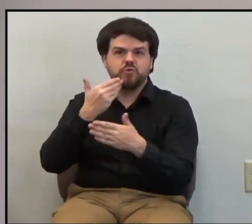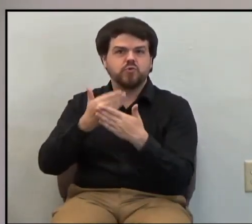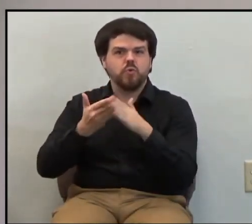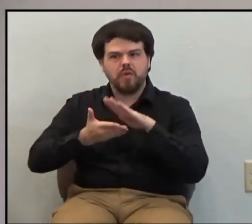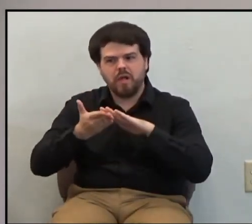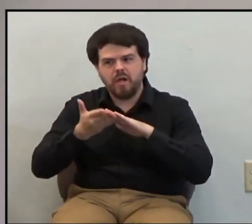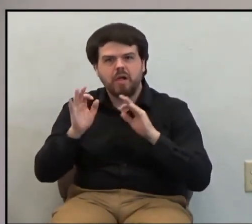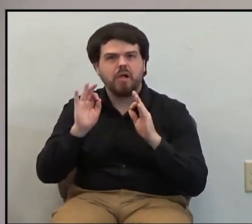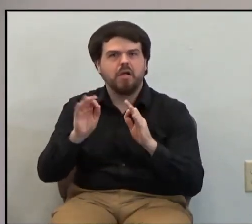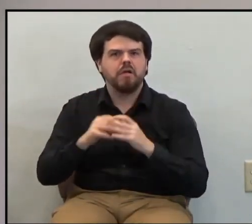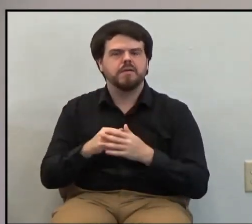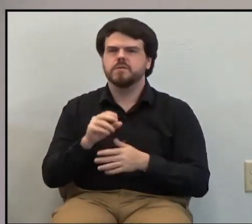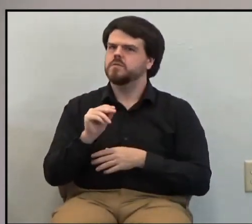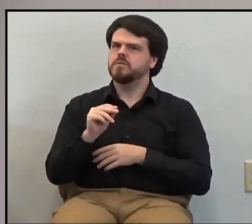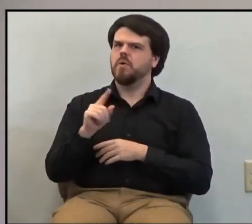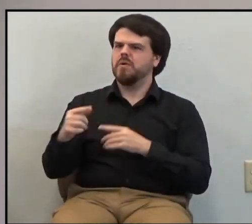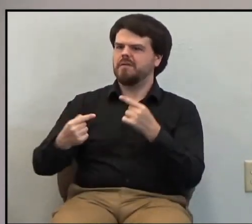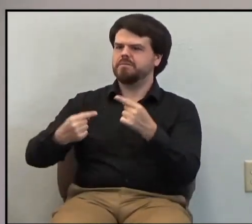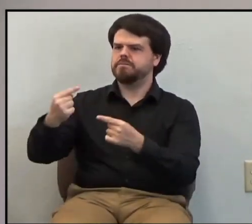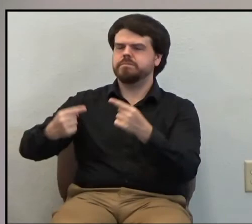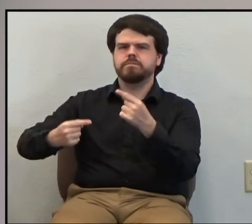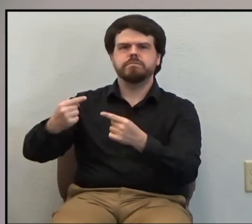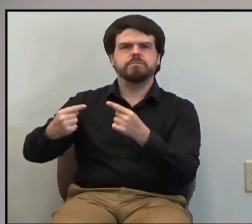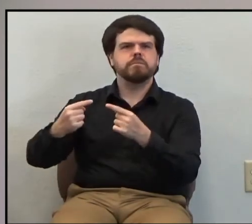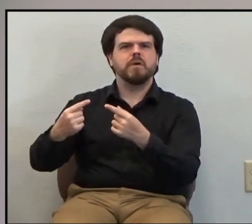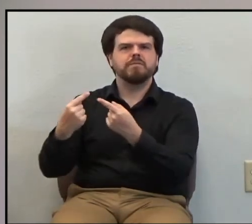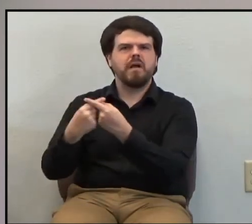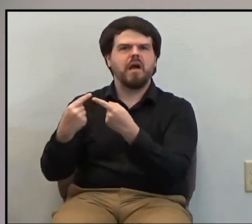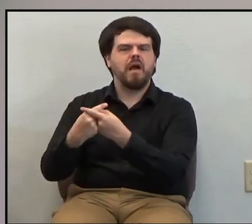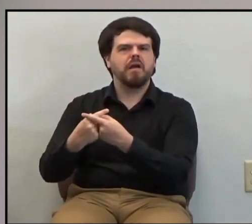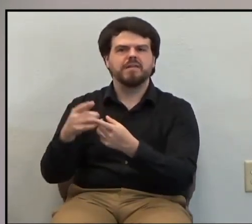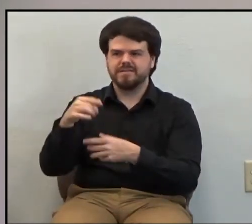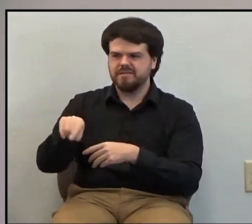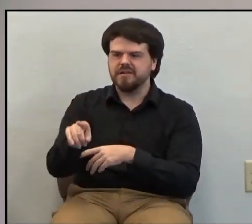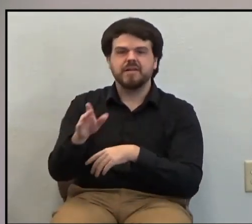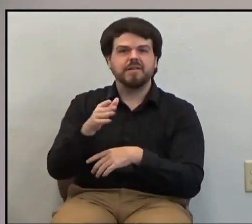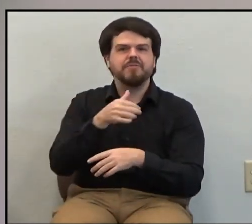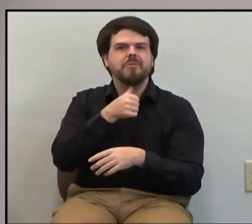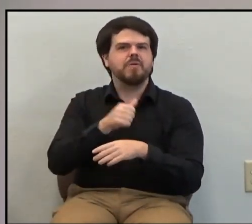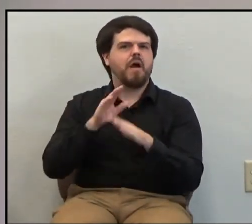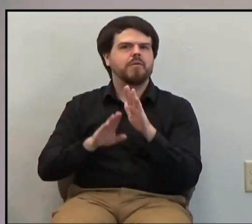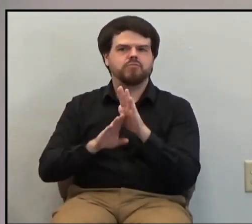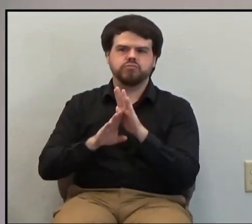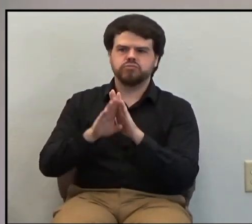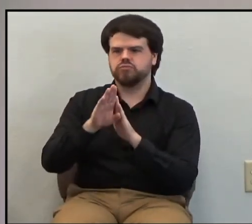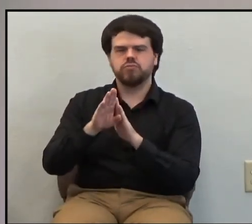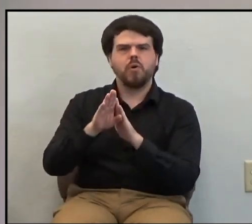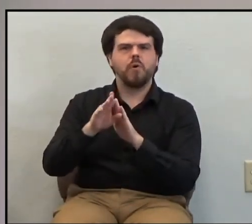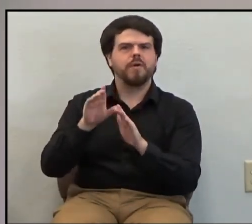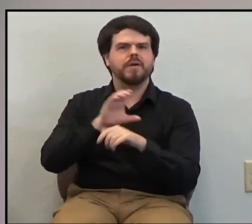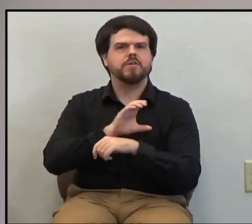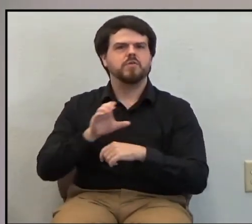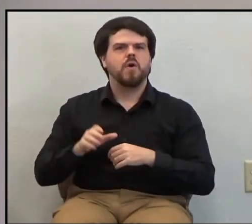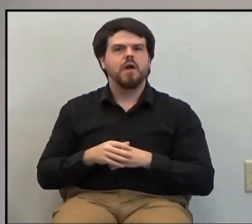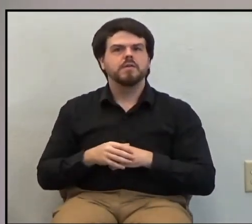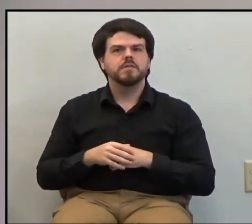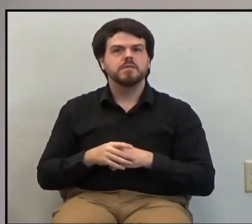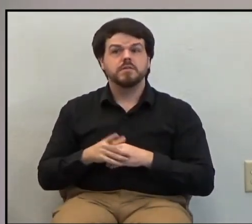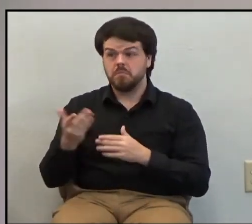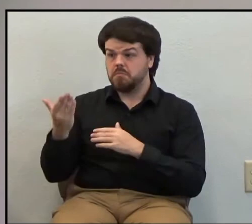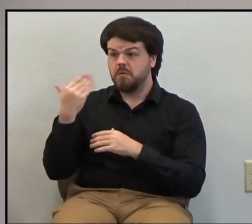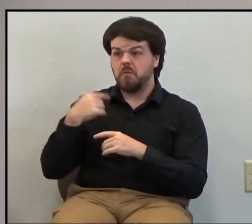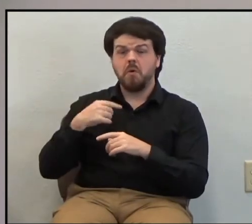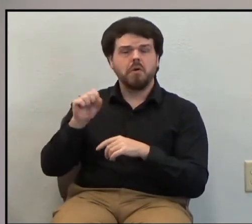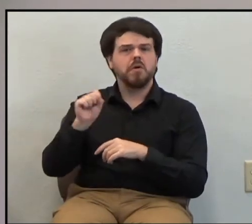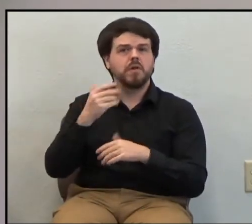So there was fighting within the church. They were not growing in Christ as they should. I mean, they had done some great